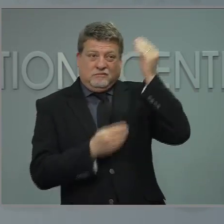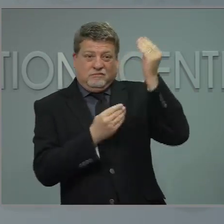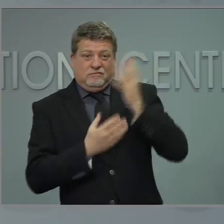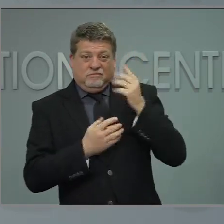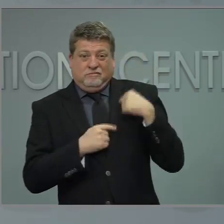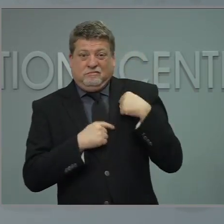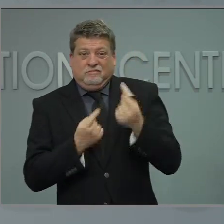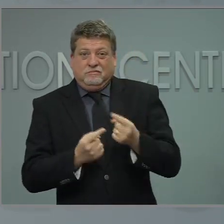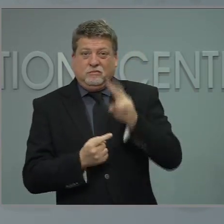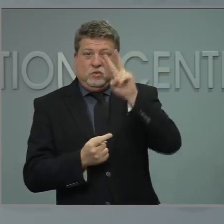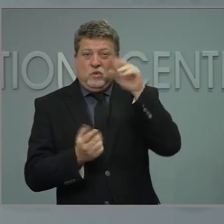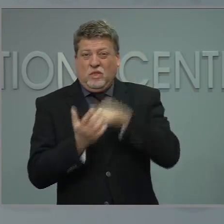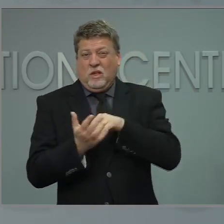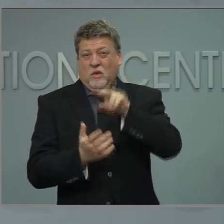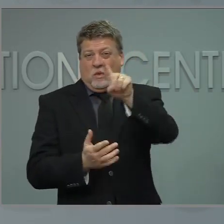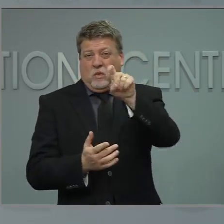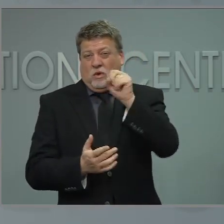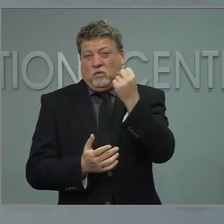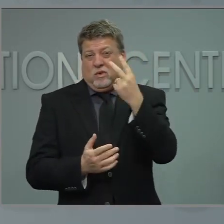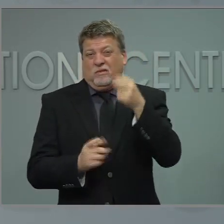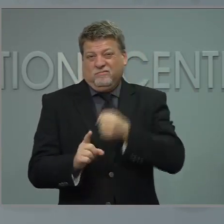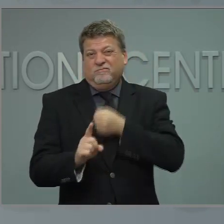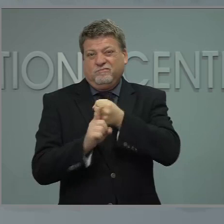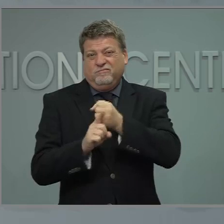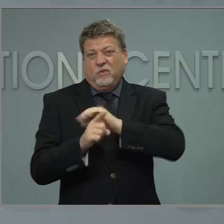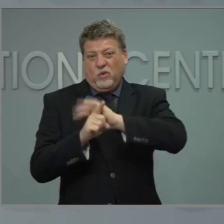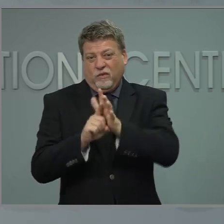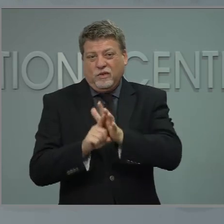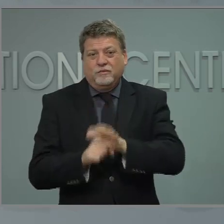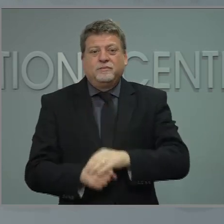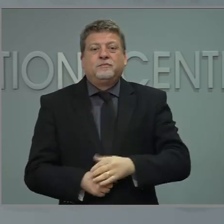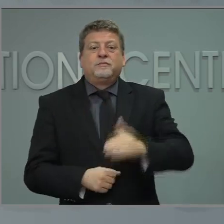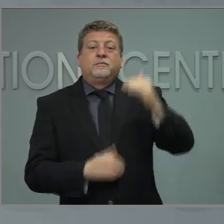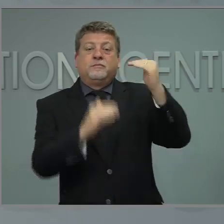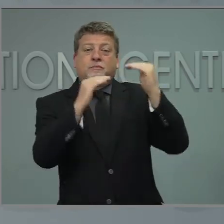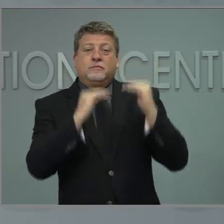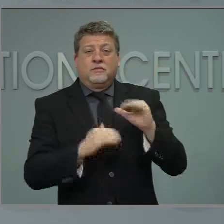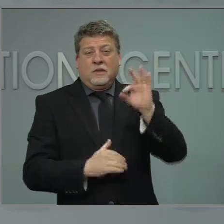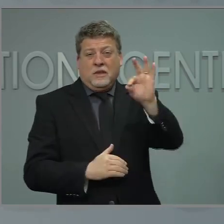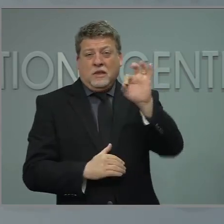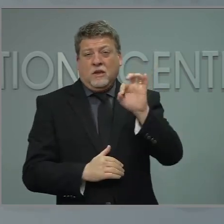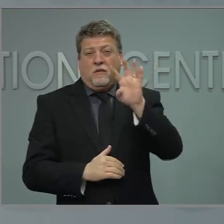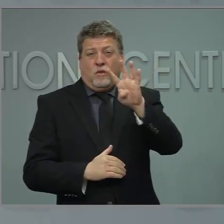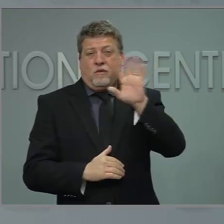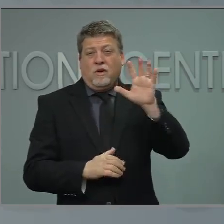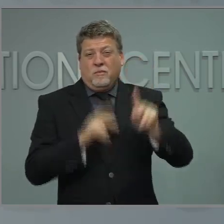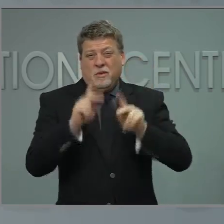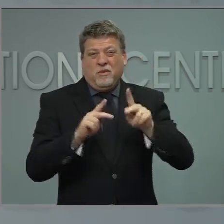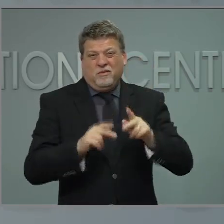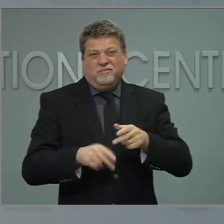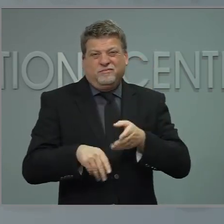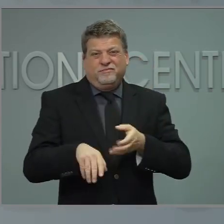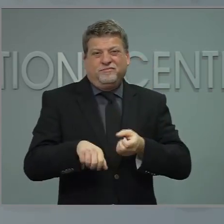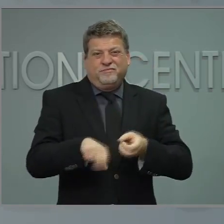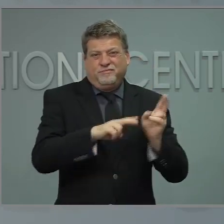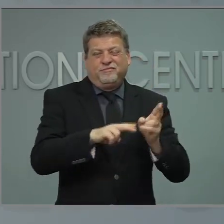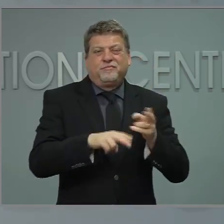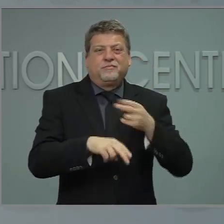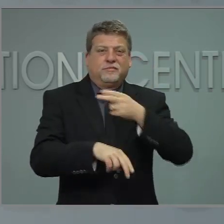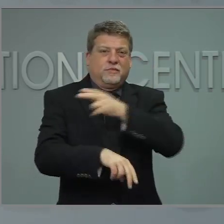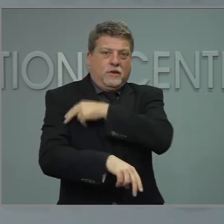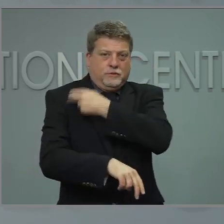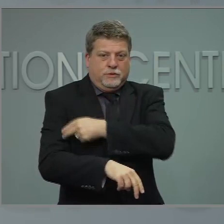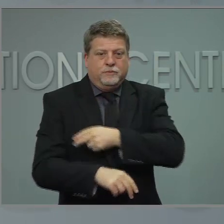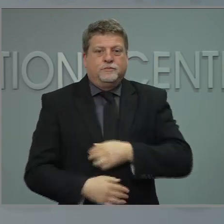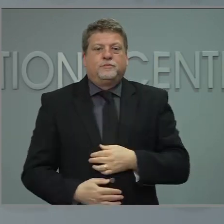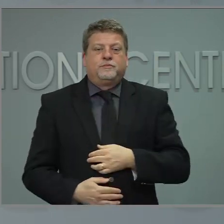945 people in the hospital and 11,987 people who've died. Our